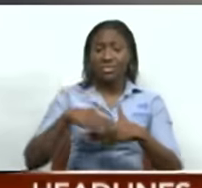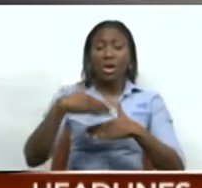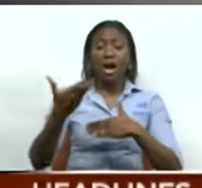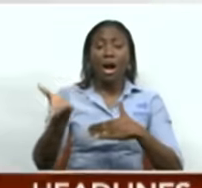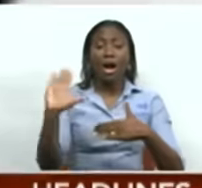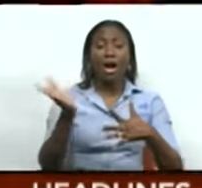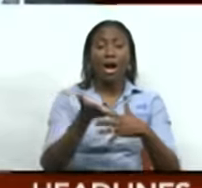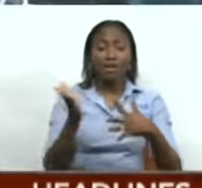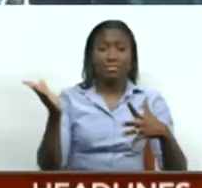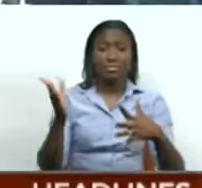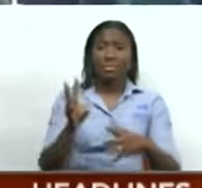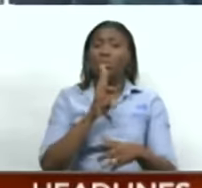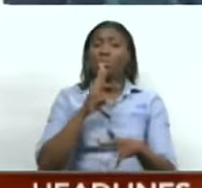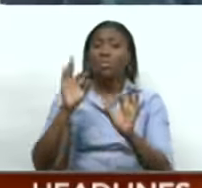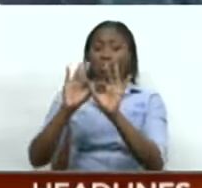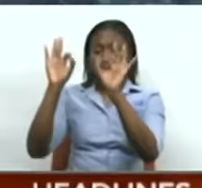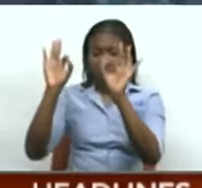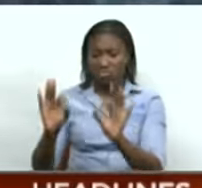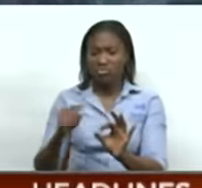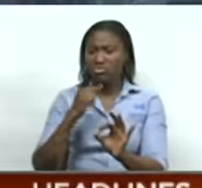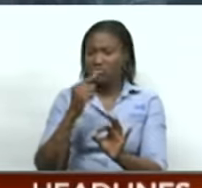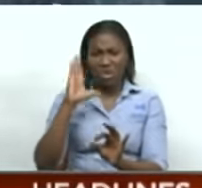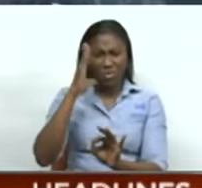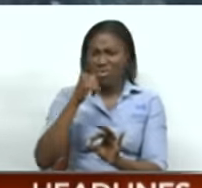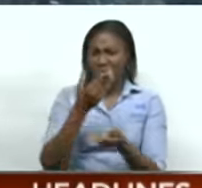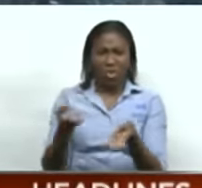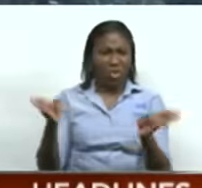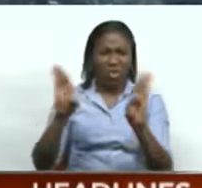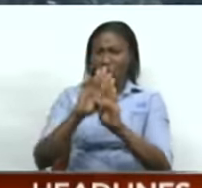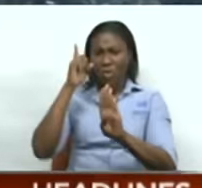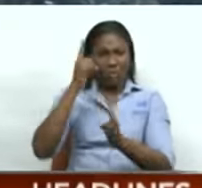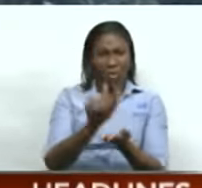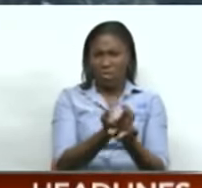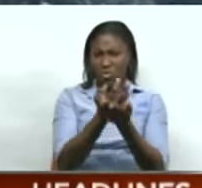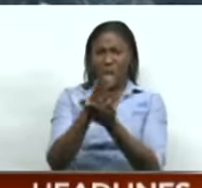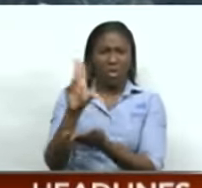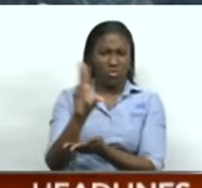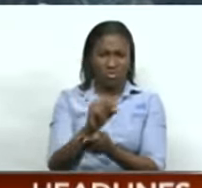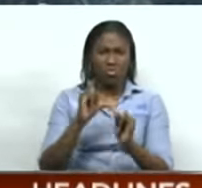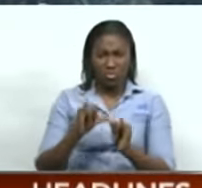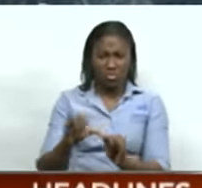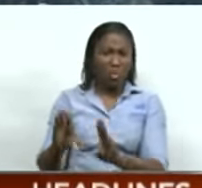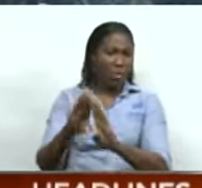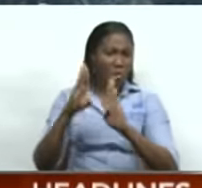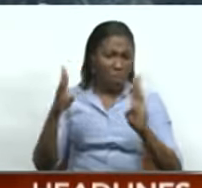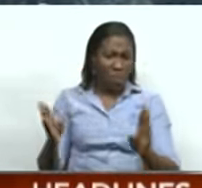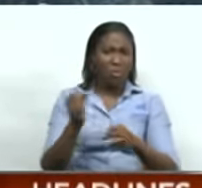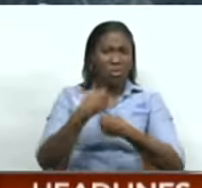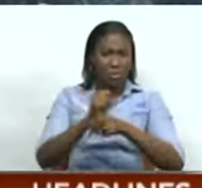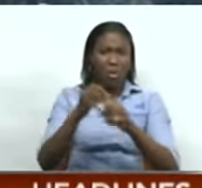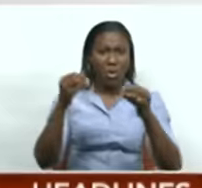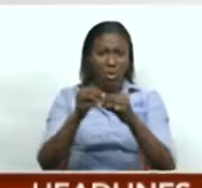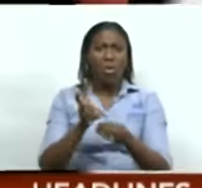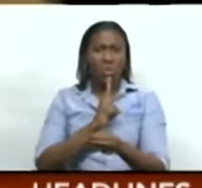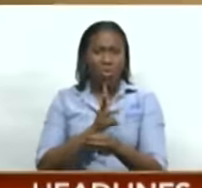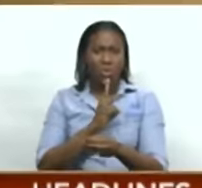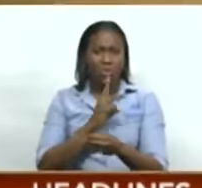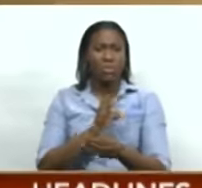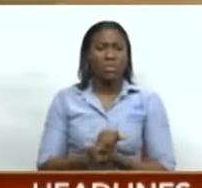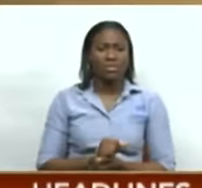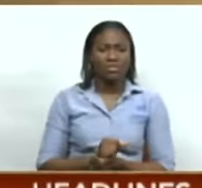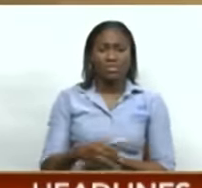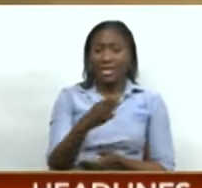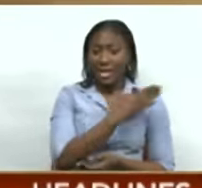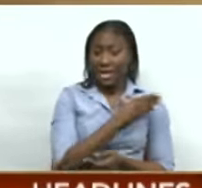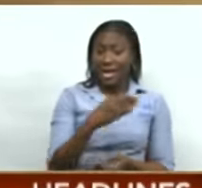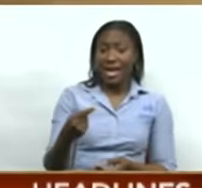news, the Salka denies the Wally shutdown, saying it'll be doing the opposite and actually ramping up production. It